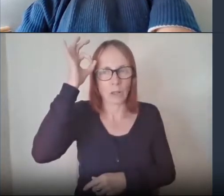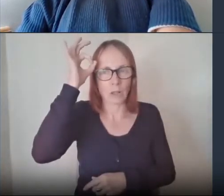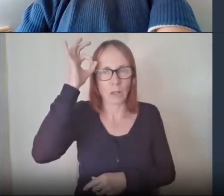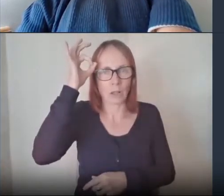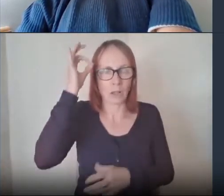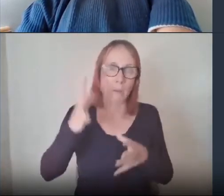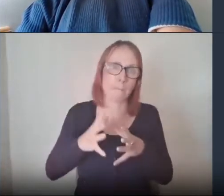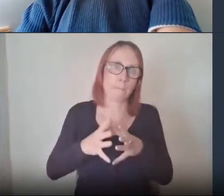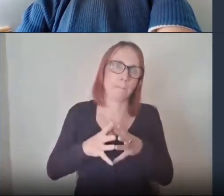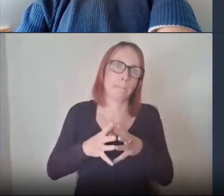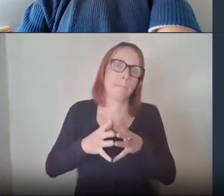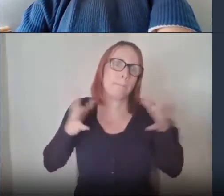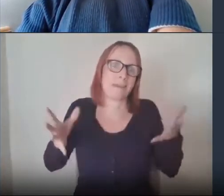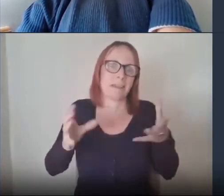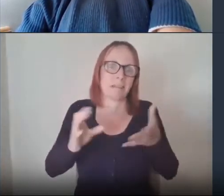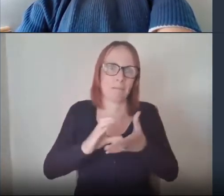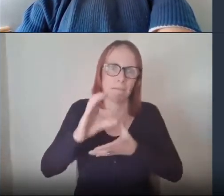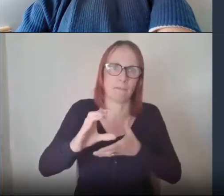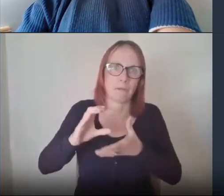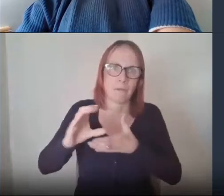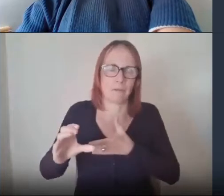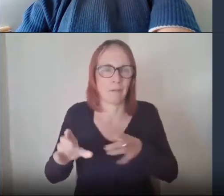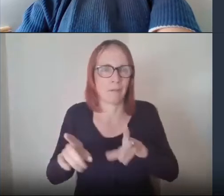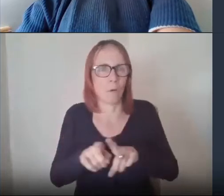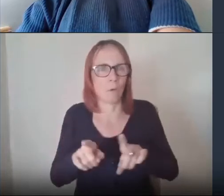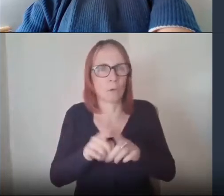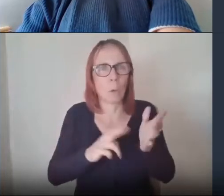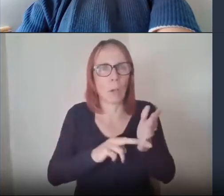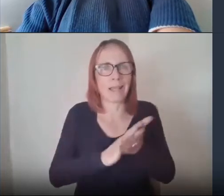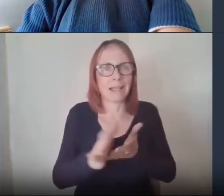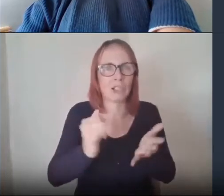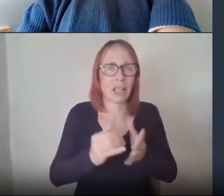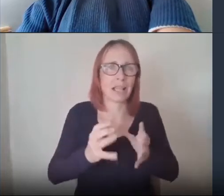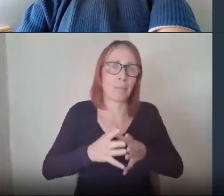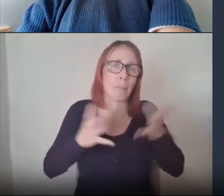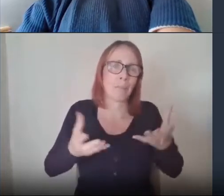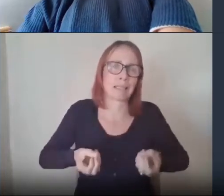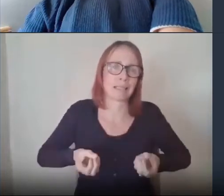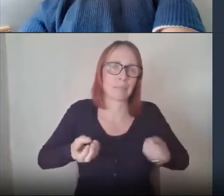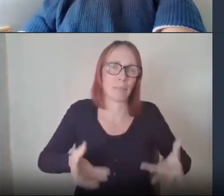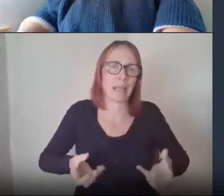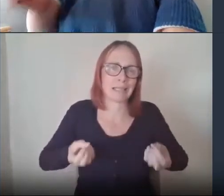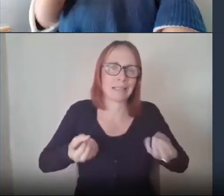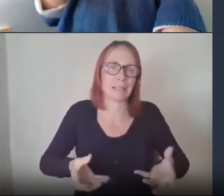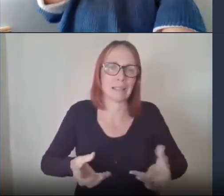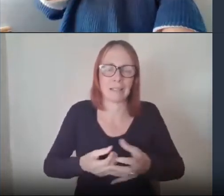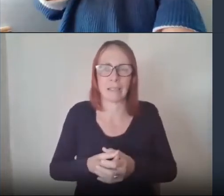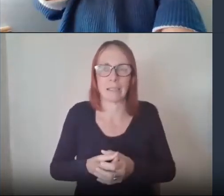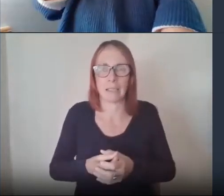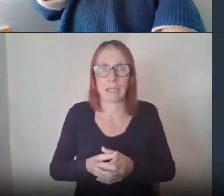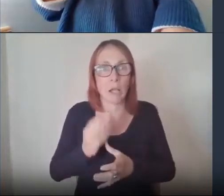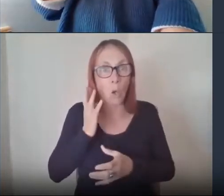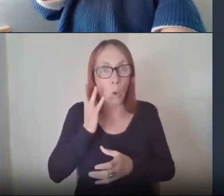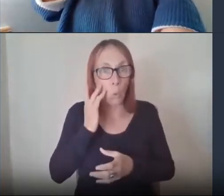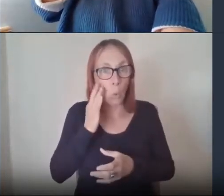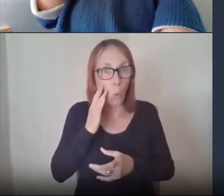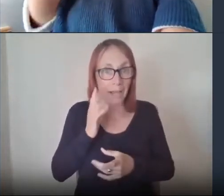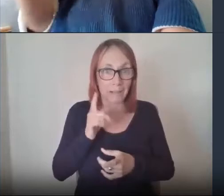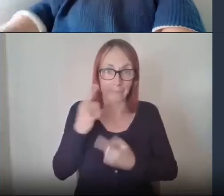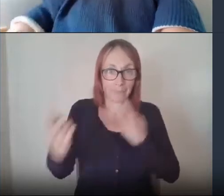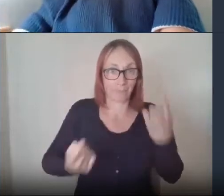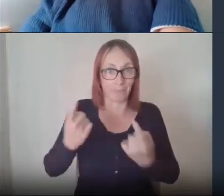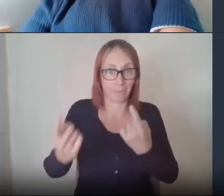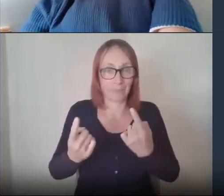spenders and nhs within the area are asked to report back on when they award contracts or they spend